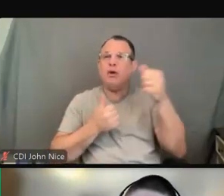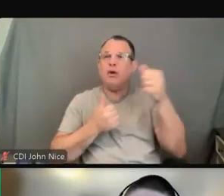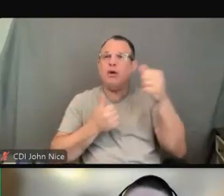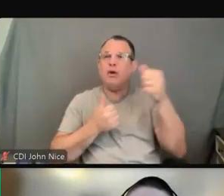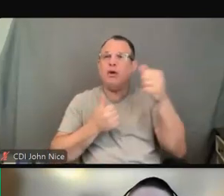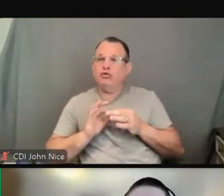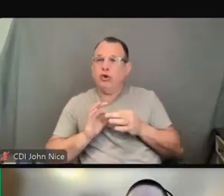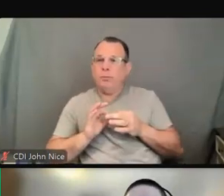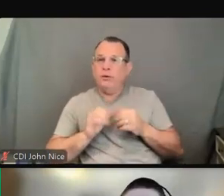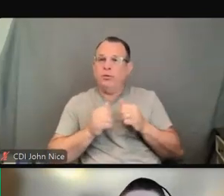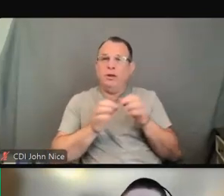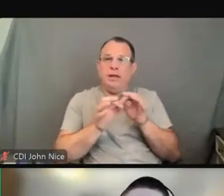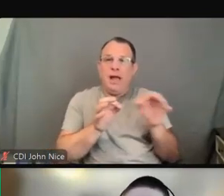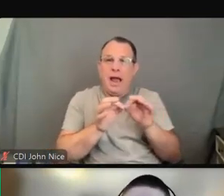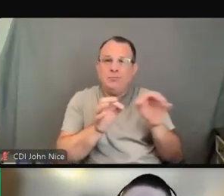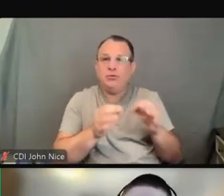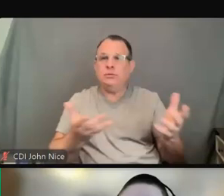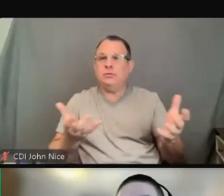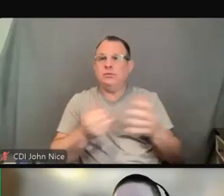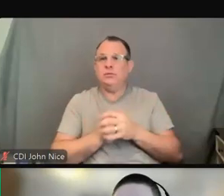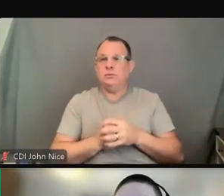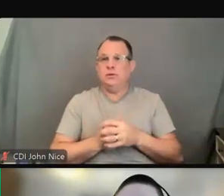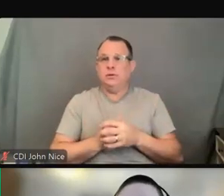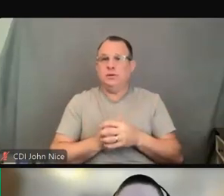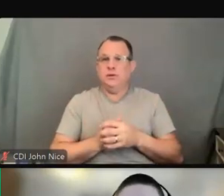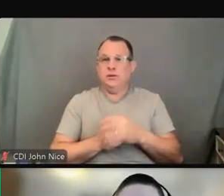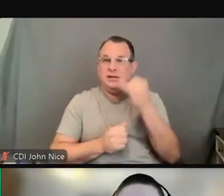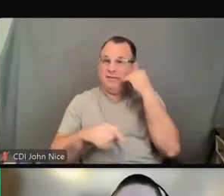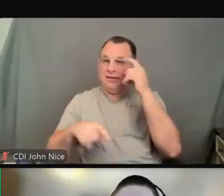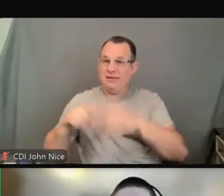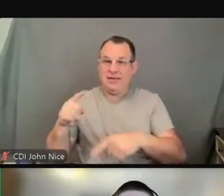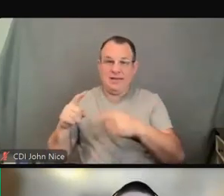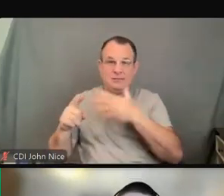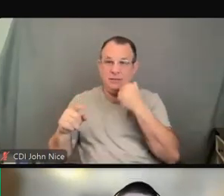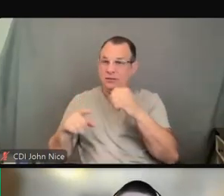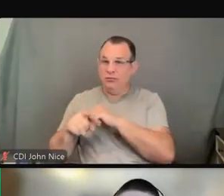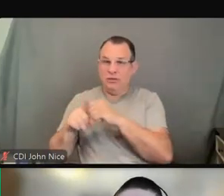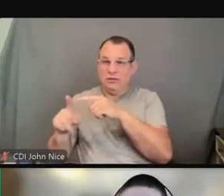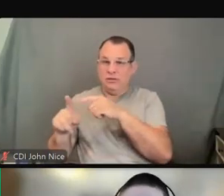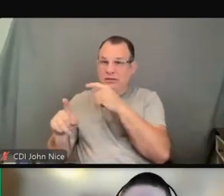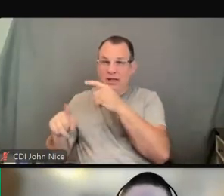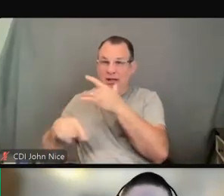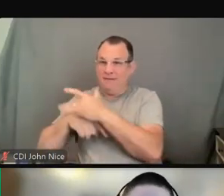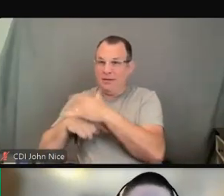service. If the best practice, say, is not available at that time.